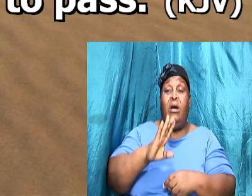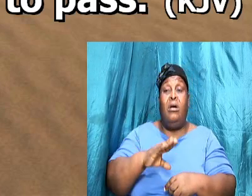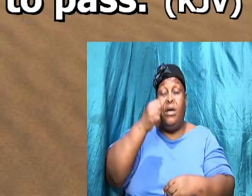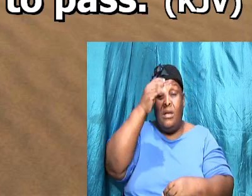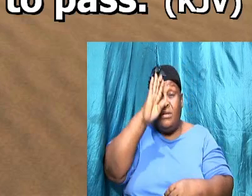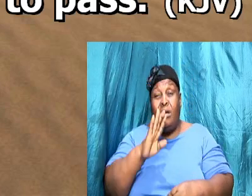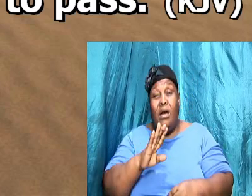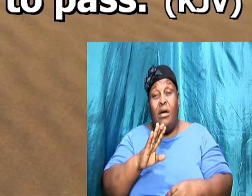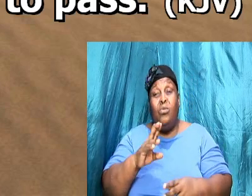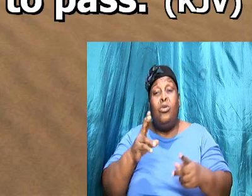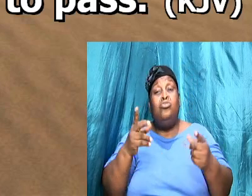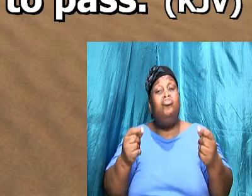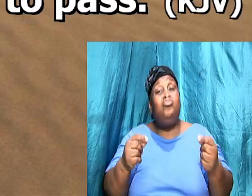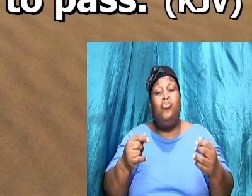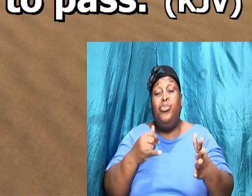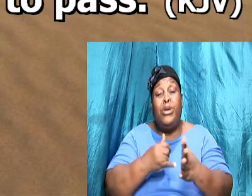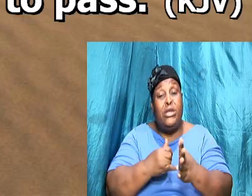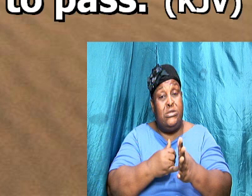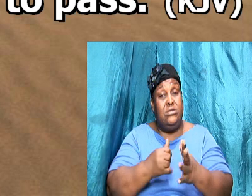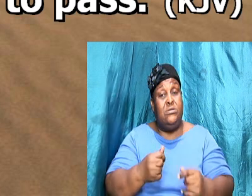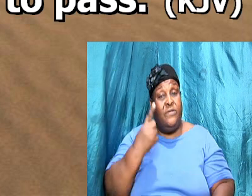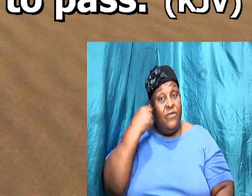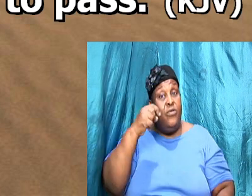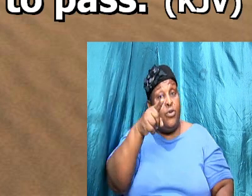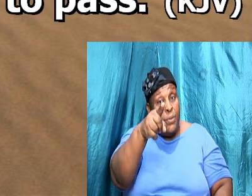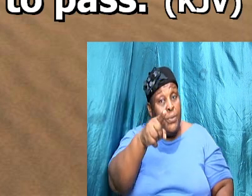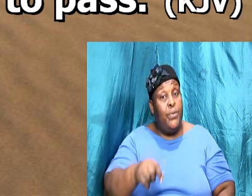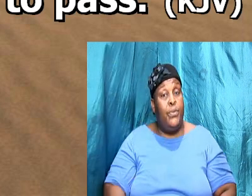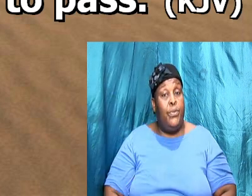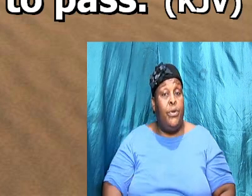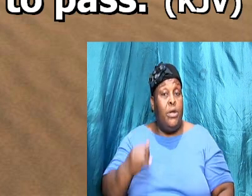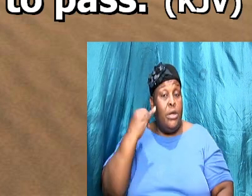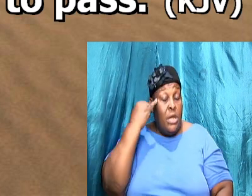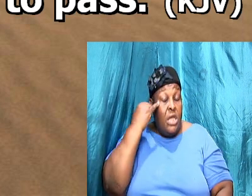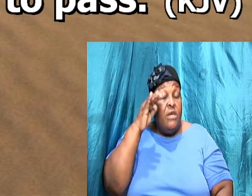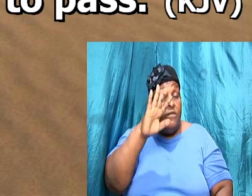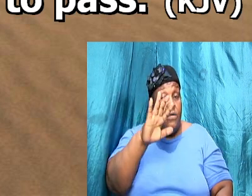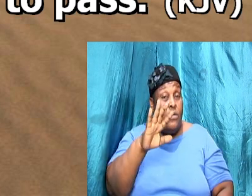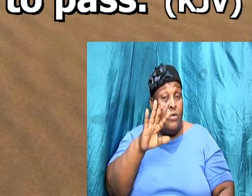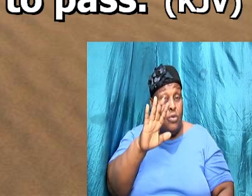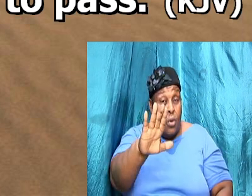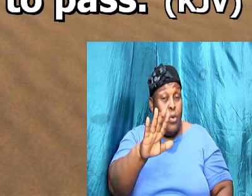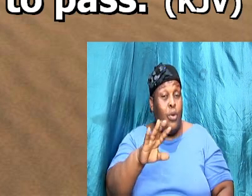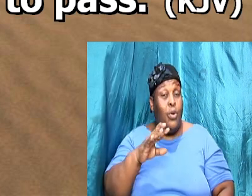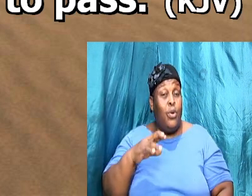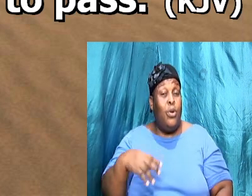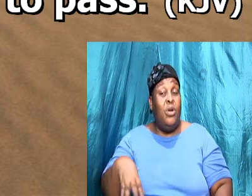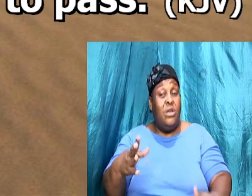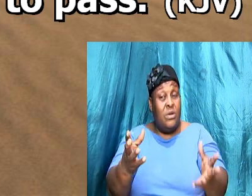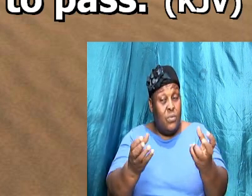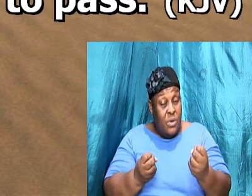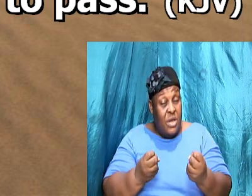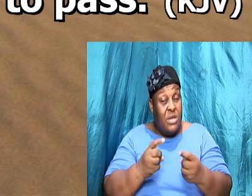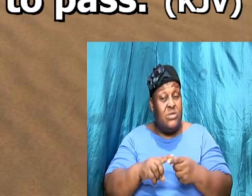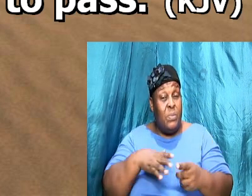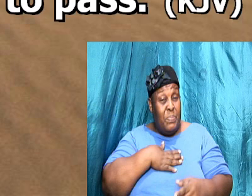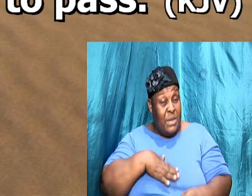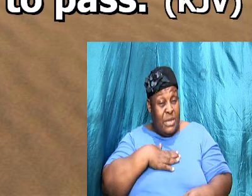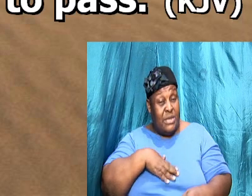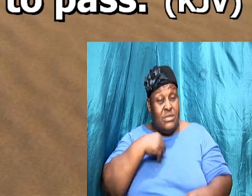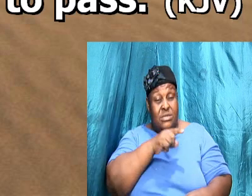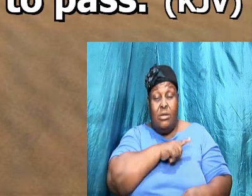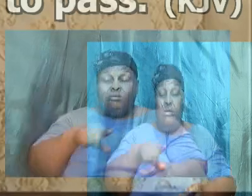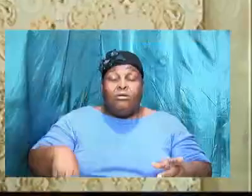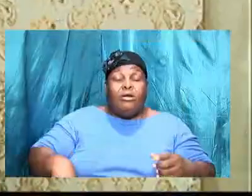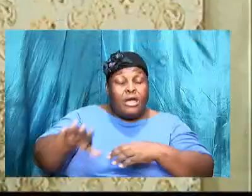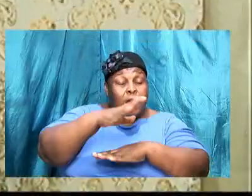do it he will bring it to pass if our desire is to please the Lord above everything